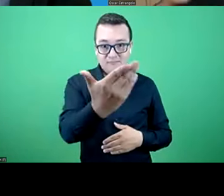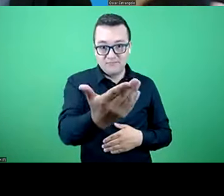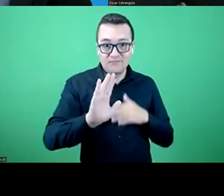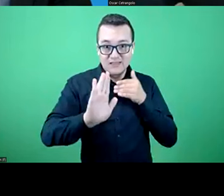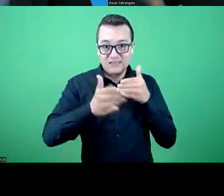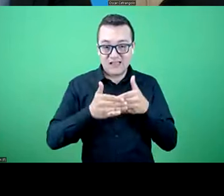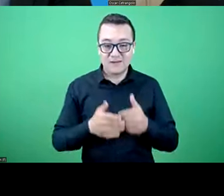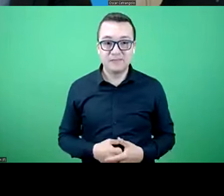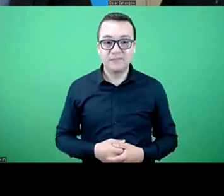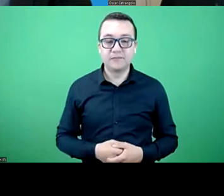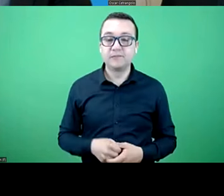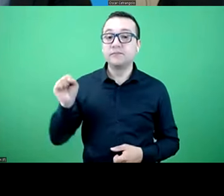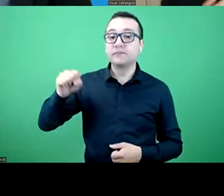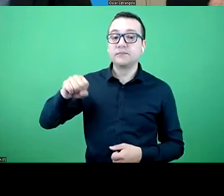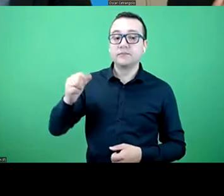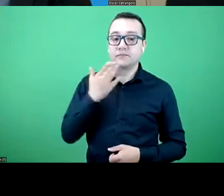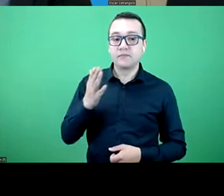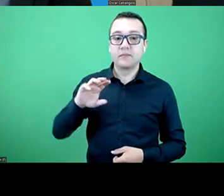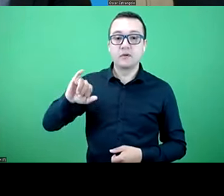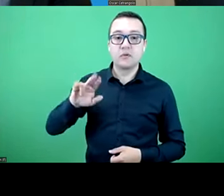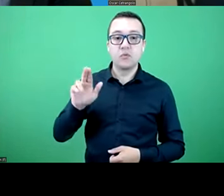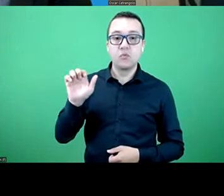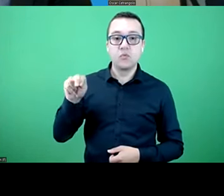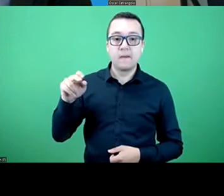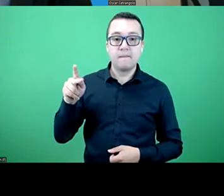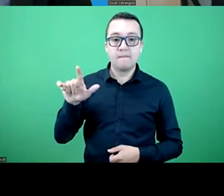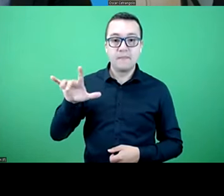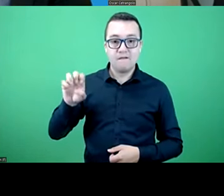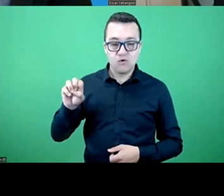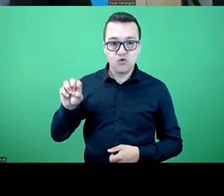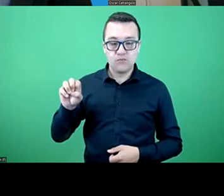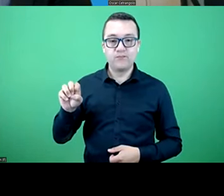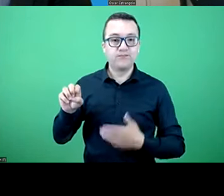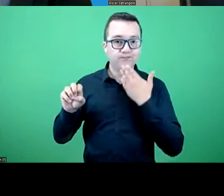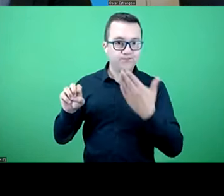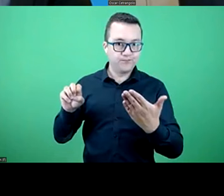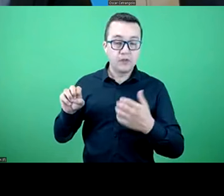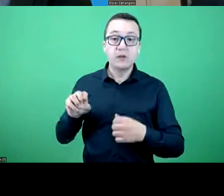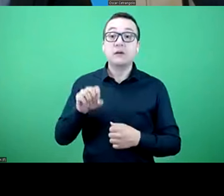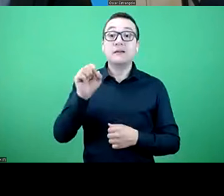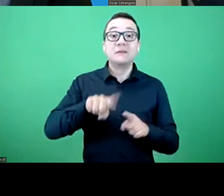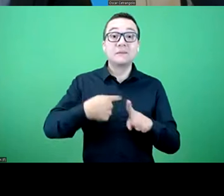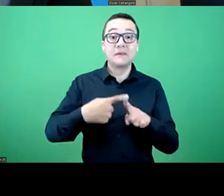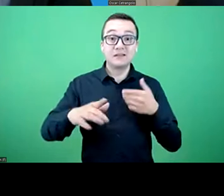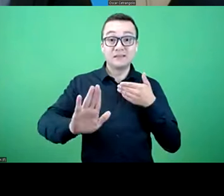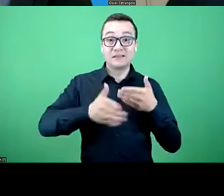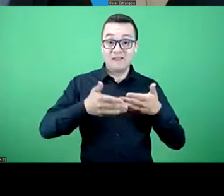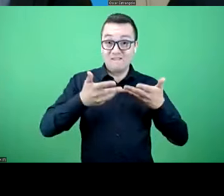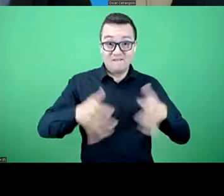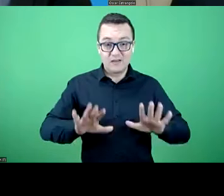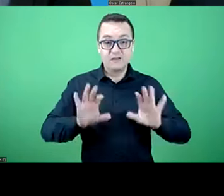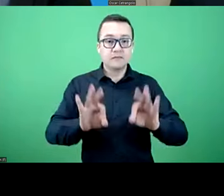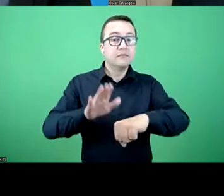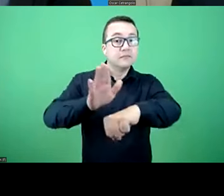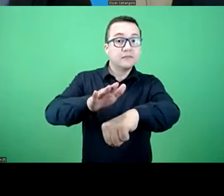assist them in their endeavors. And thanks very much, Pablo. And before we close, I would like to once again invite